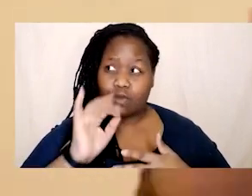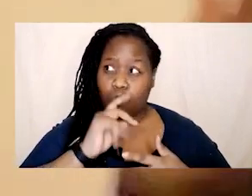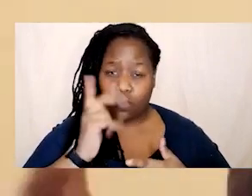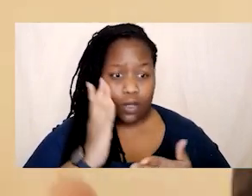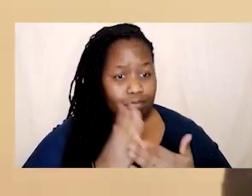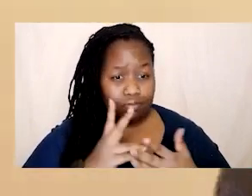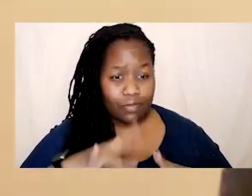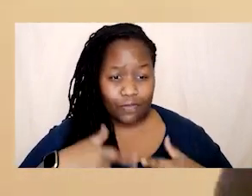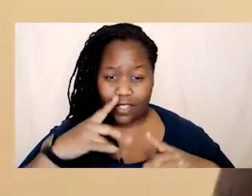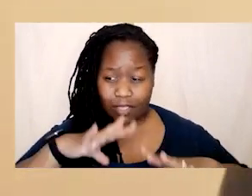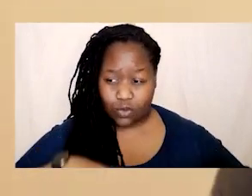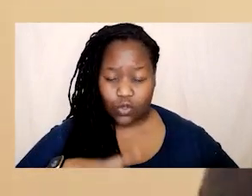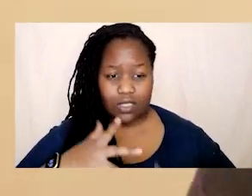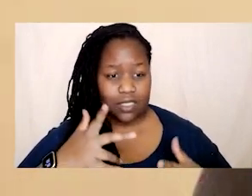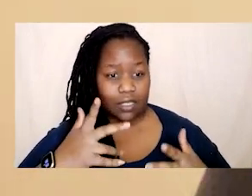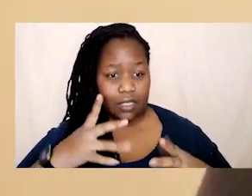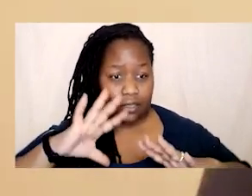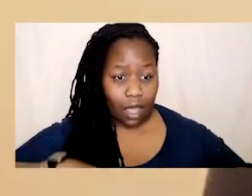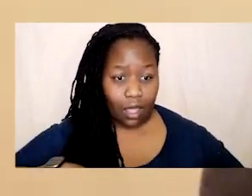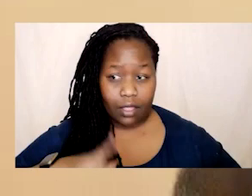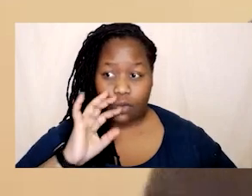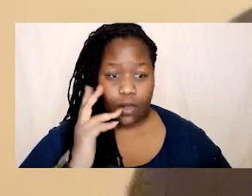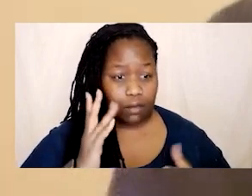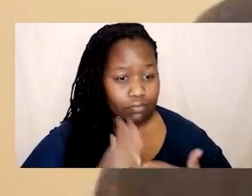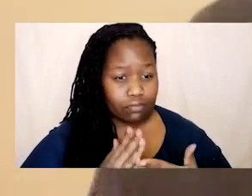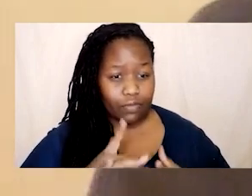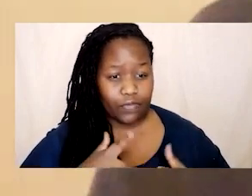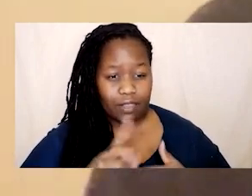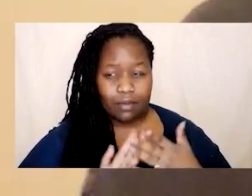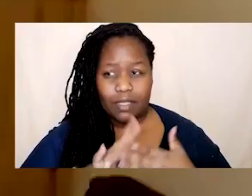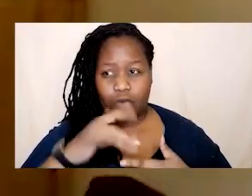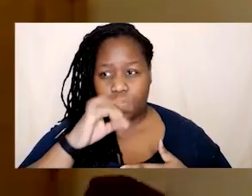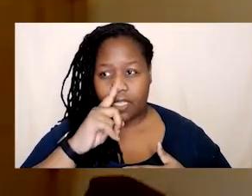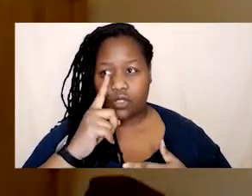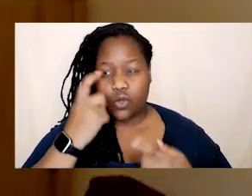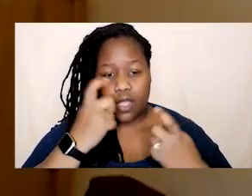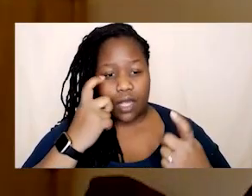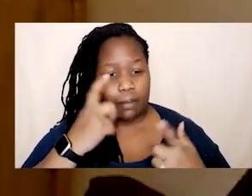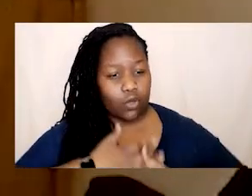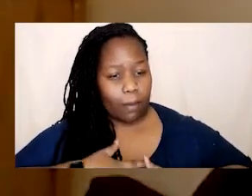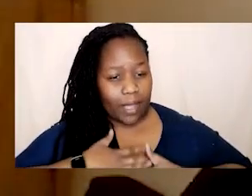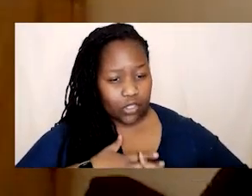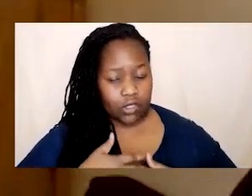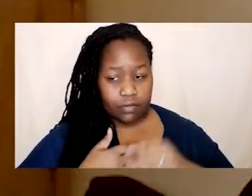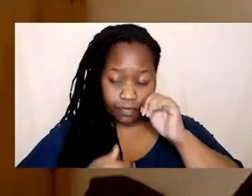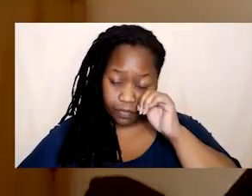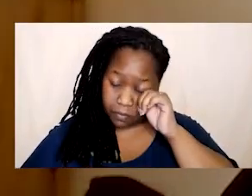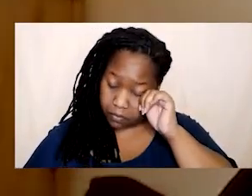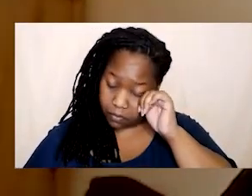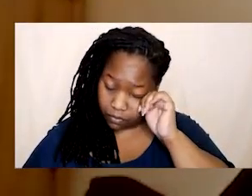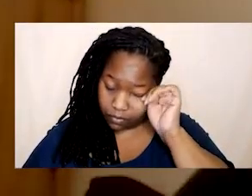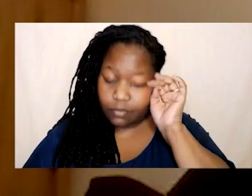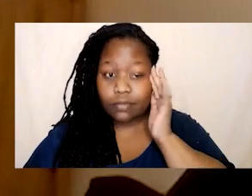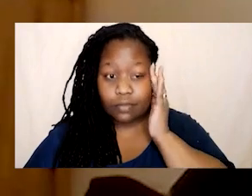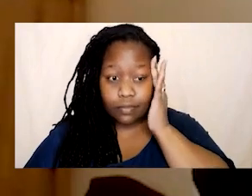more exhausted a little bit more tired and i think it goes back to our earlier conversation of compassion definitely um for me like i love